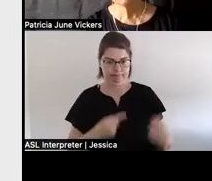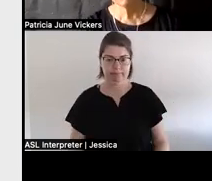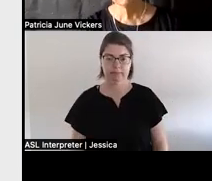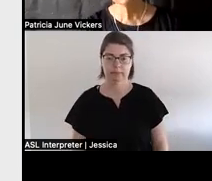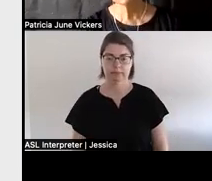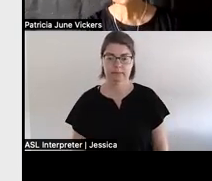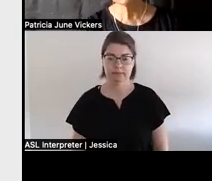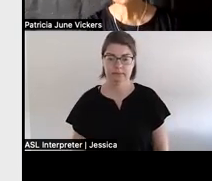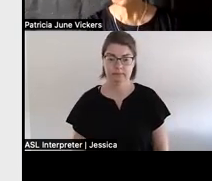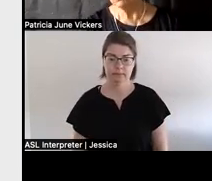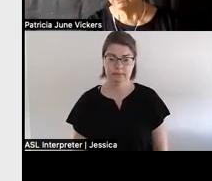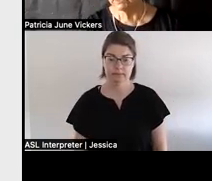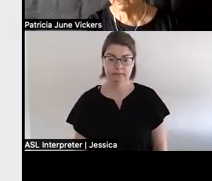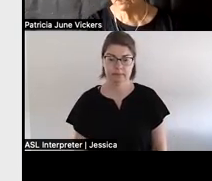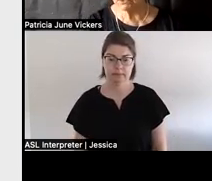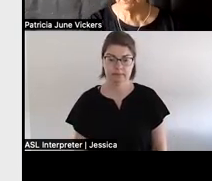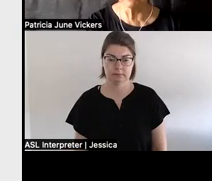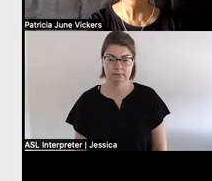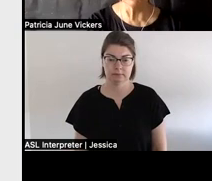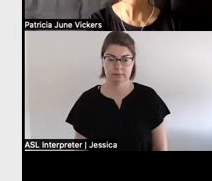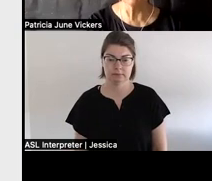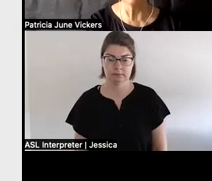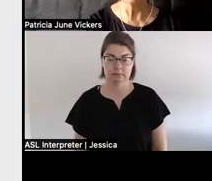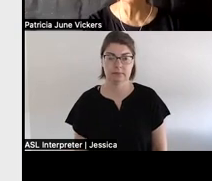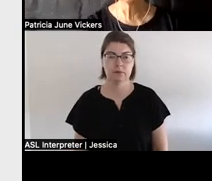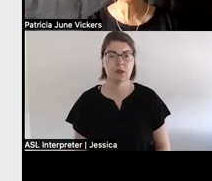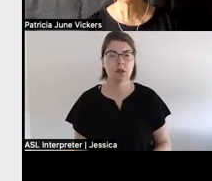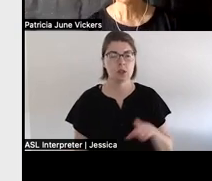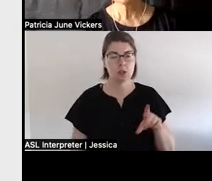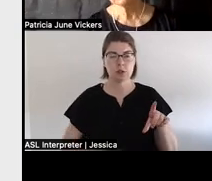so how does this what does it look like in action